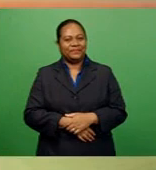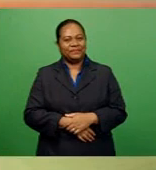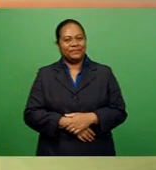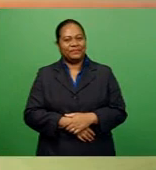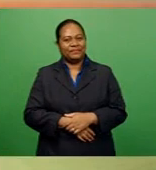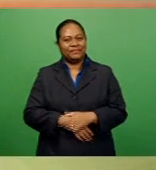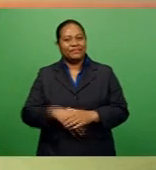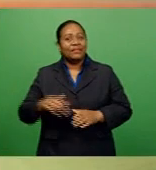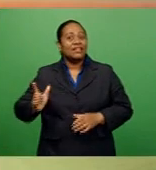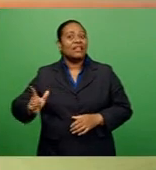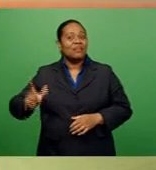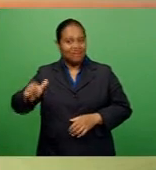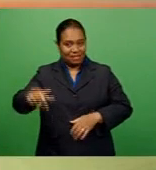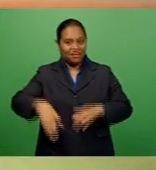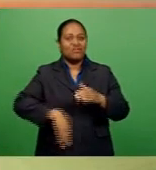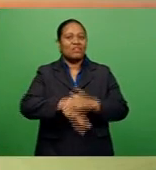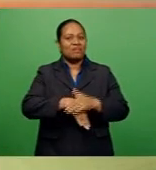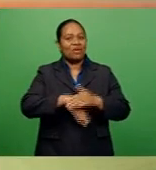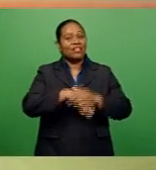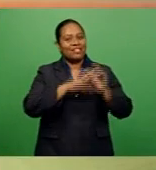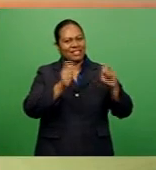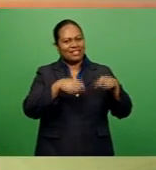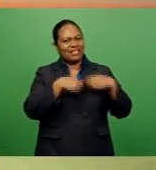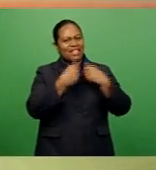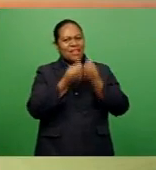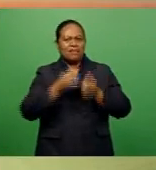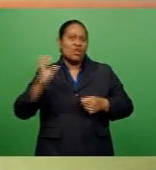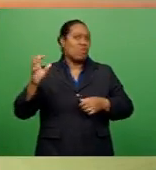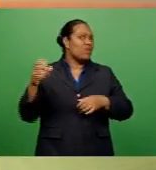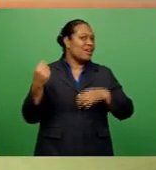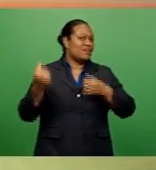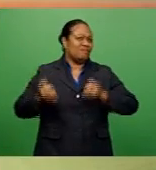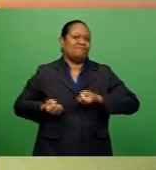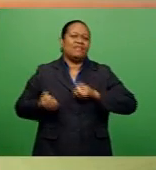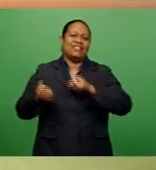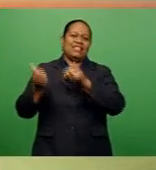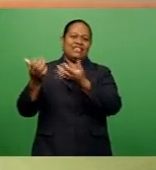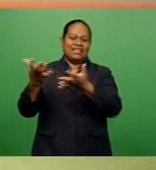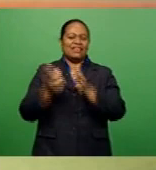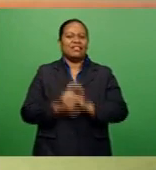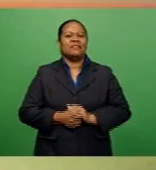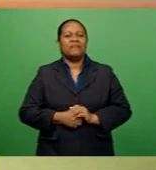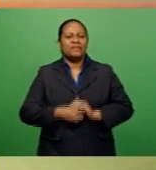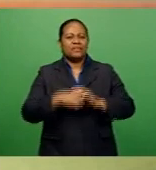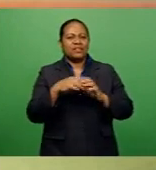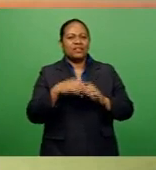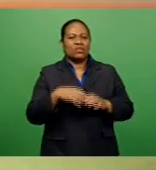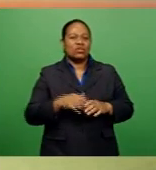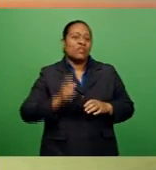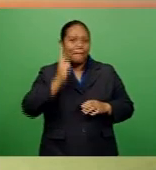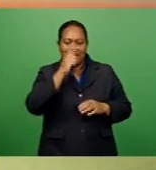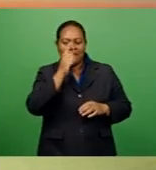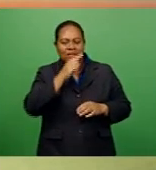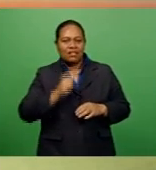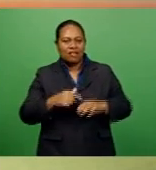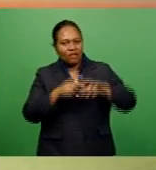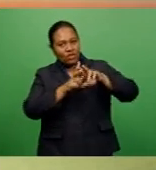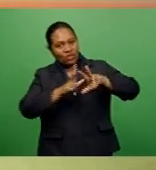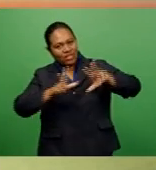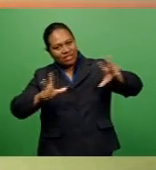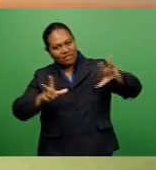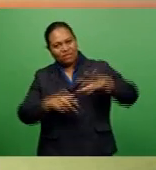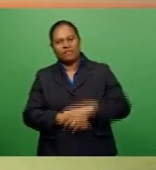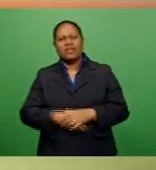The Lombasa football team has dedicated its Pele garments champion versus champion title win to the people of Vanuolevu,